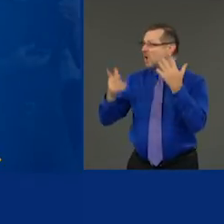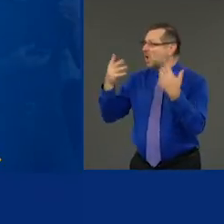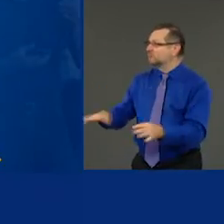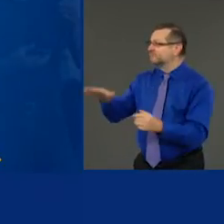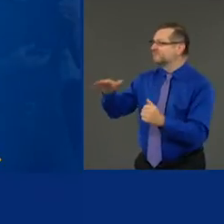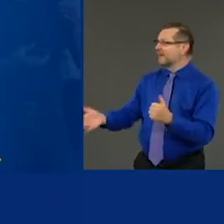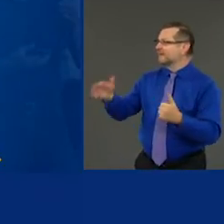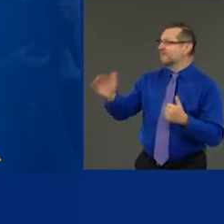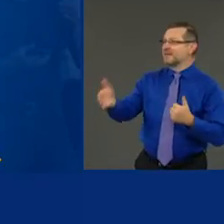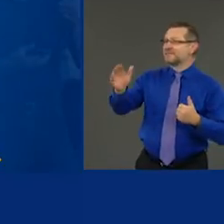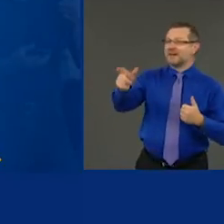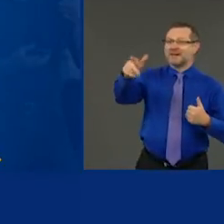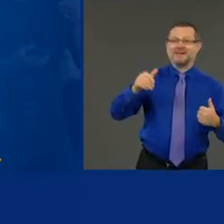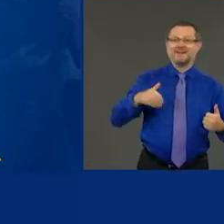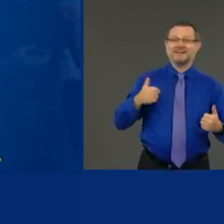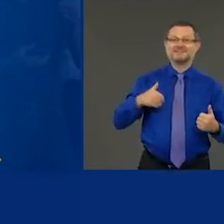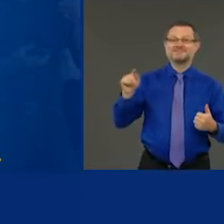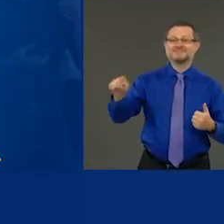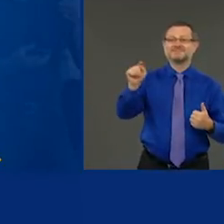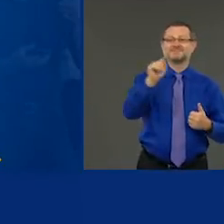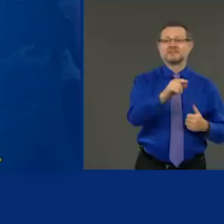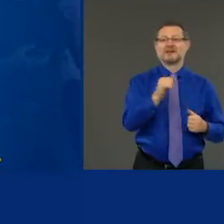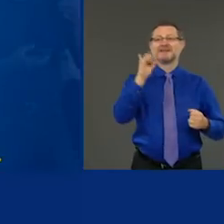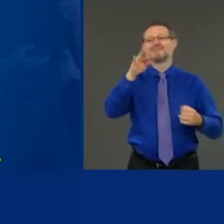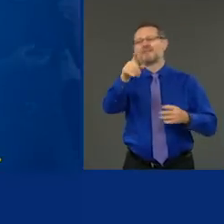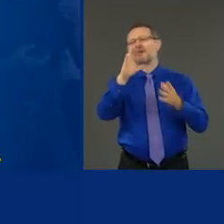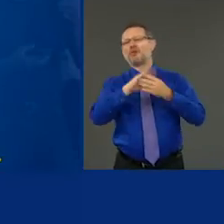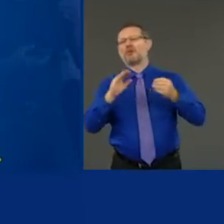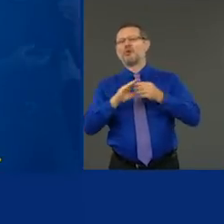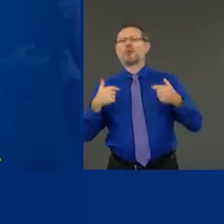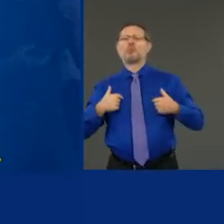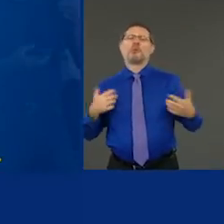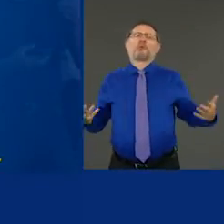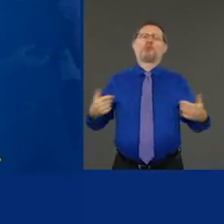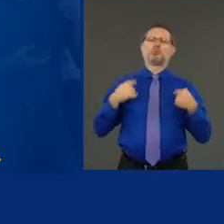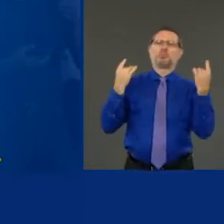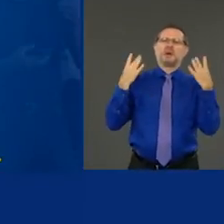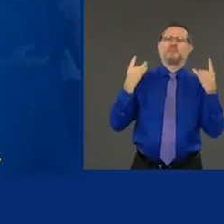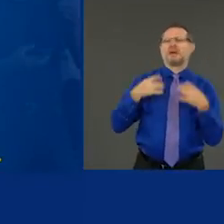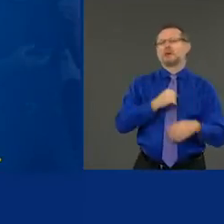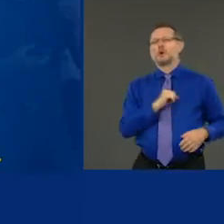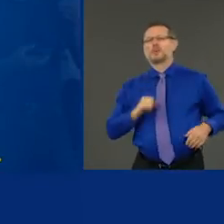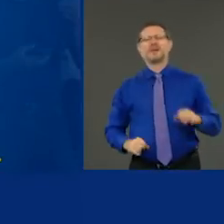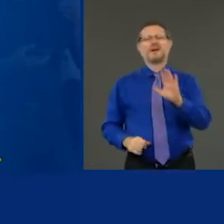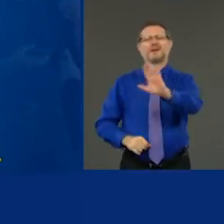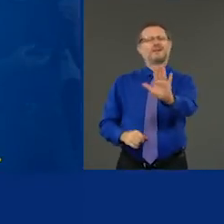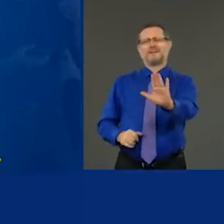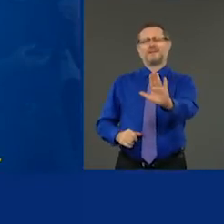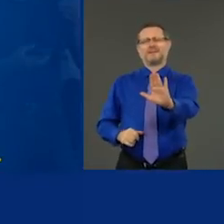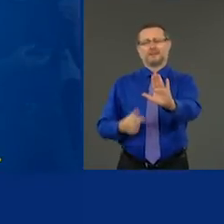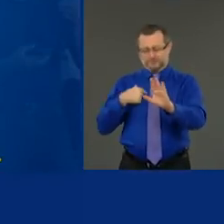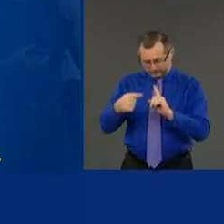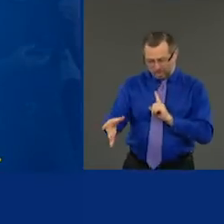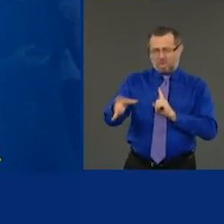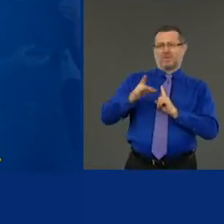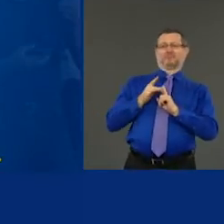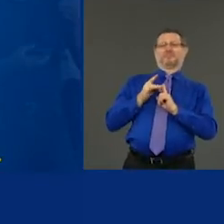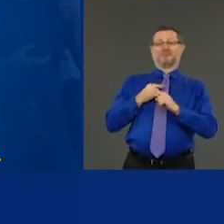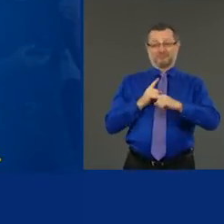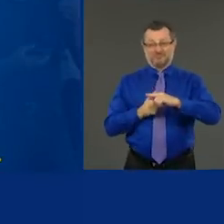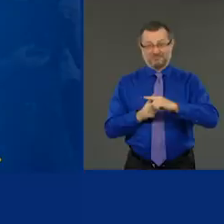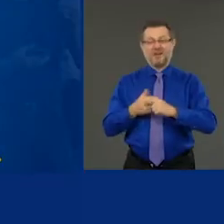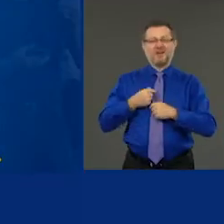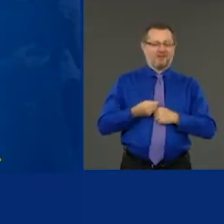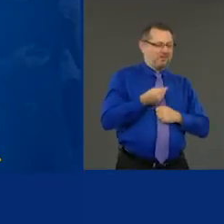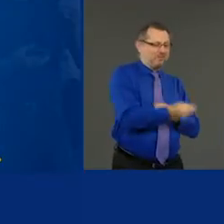Even if you live by the theory of you're a superhero, you will take the virus and you will give it to someone else. Unless